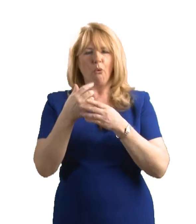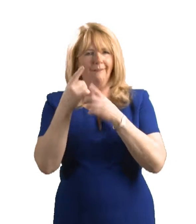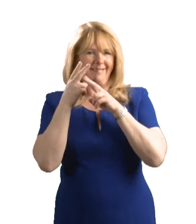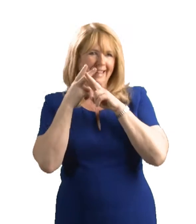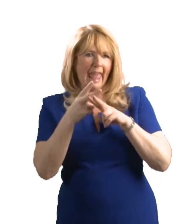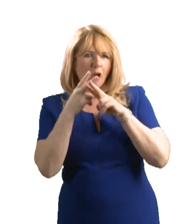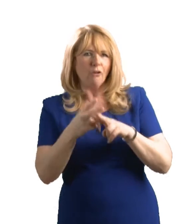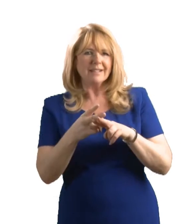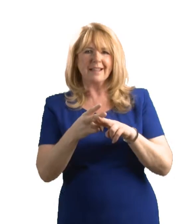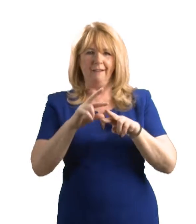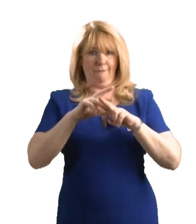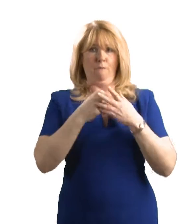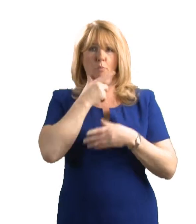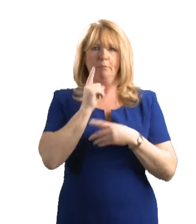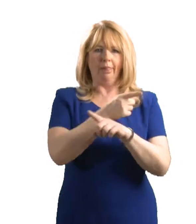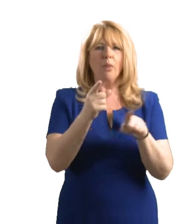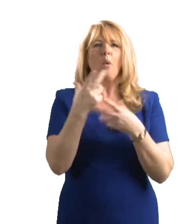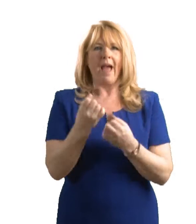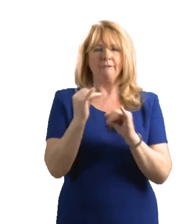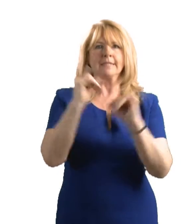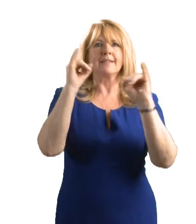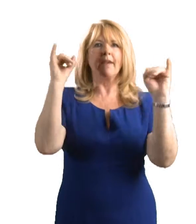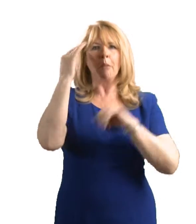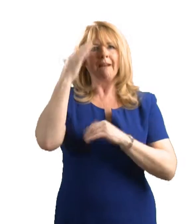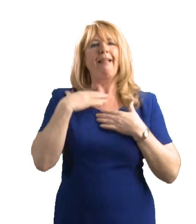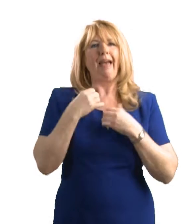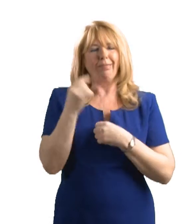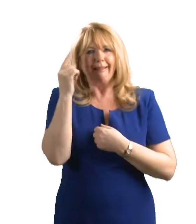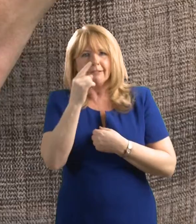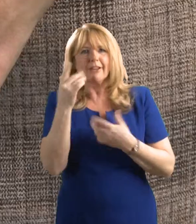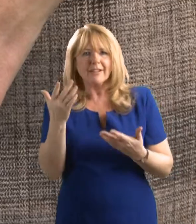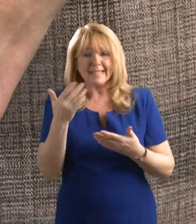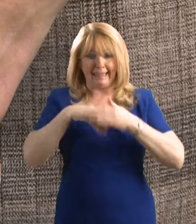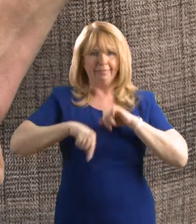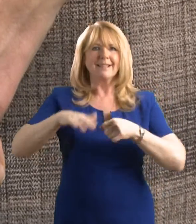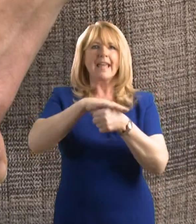such as a consultant psychiatrist and or a community mental health team.